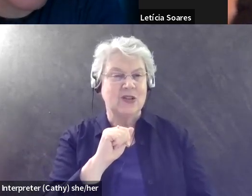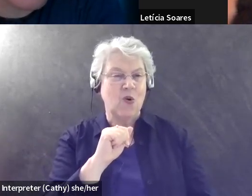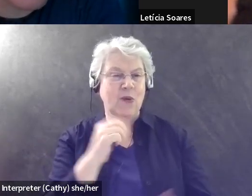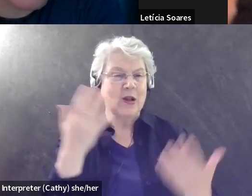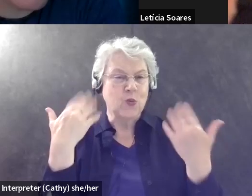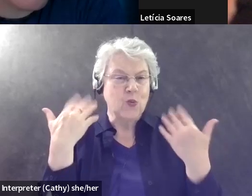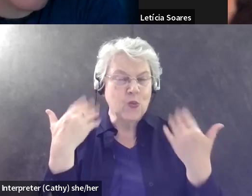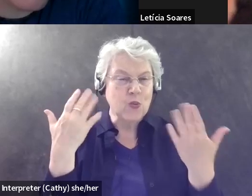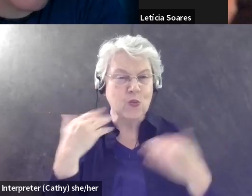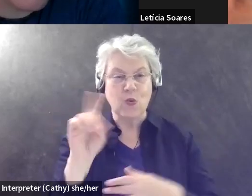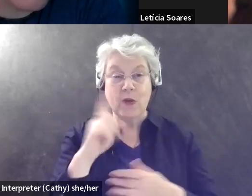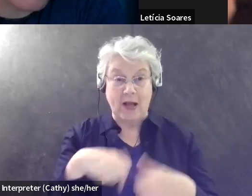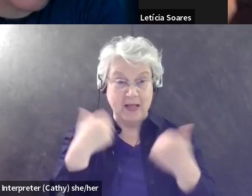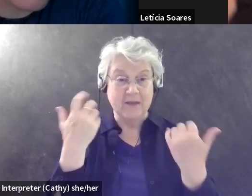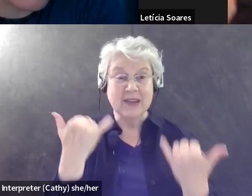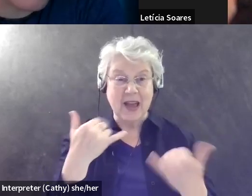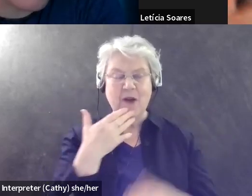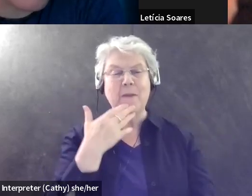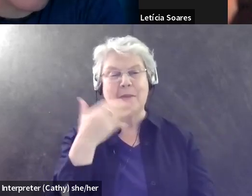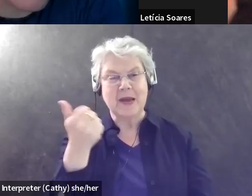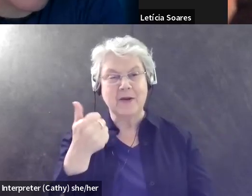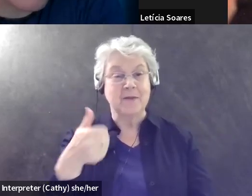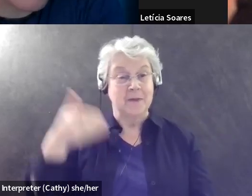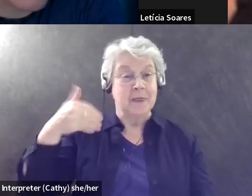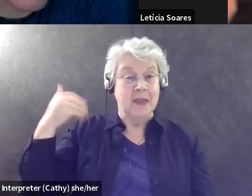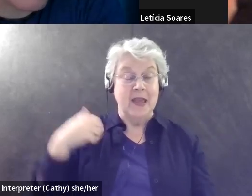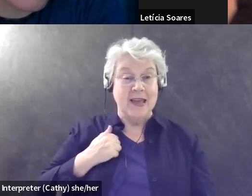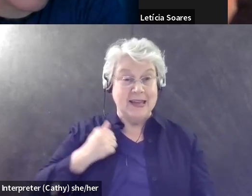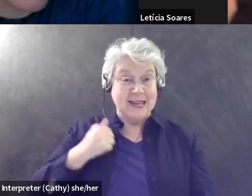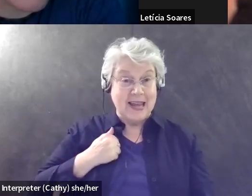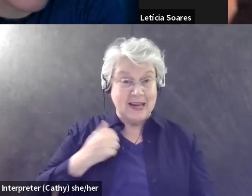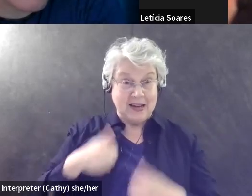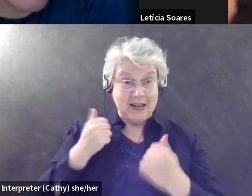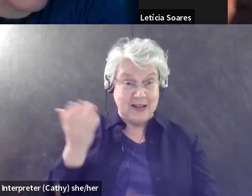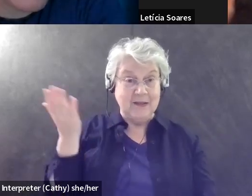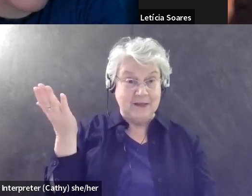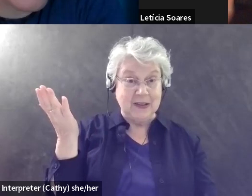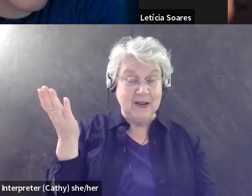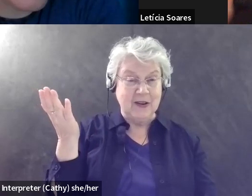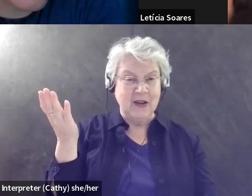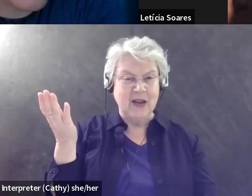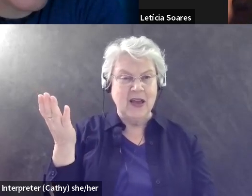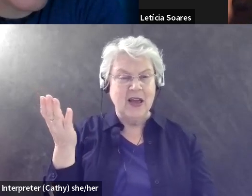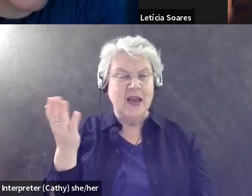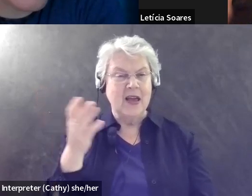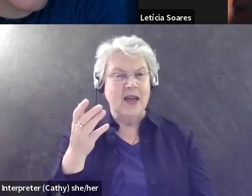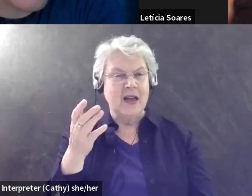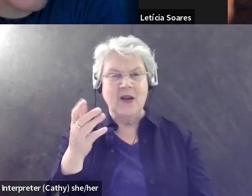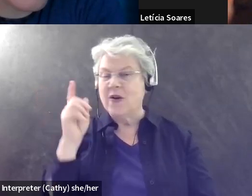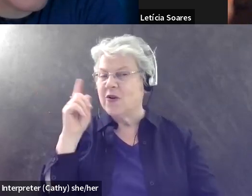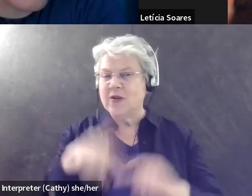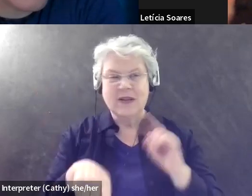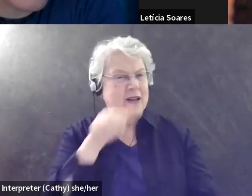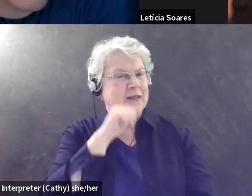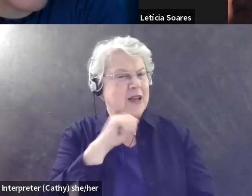I'm living now. Uh, when I was in Canada, I, um, was very intolerant to cold as